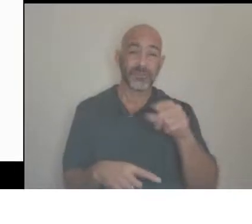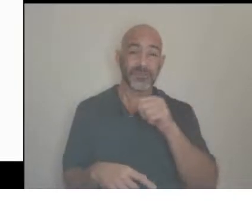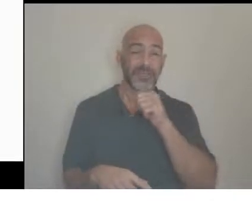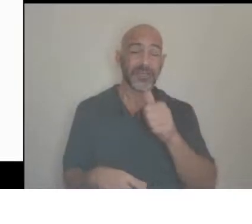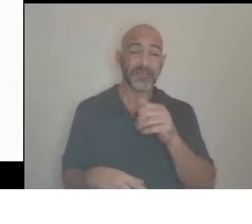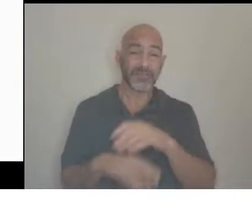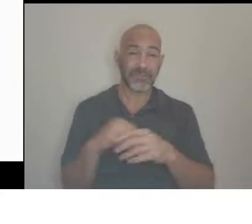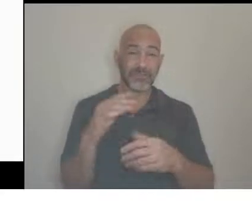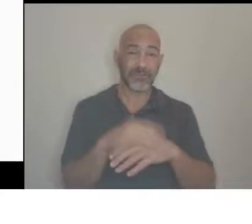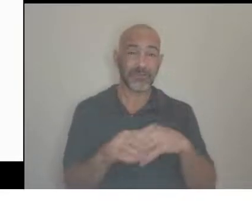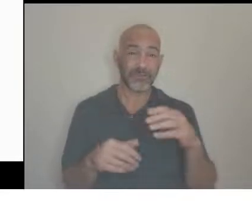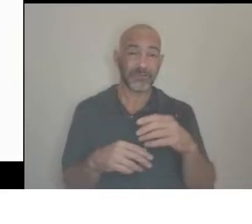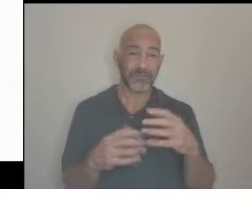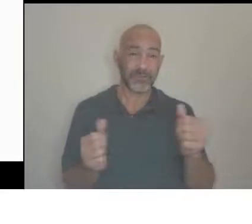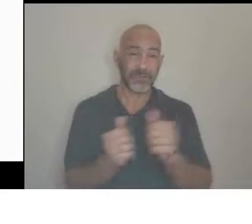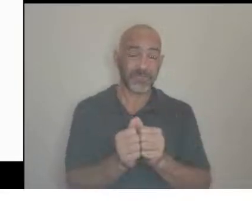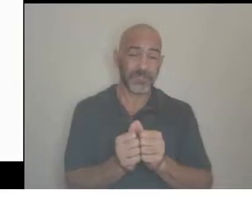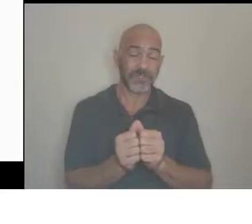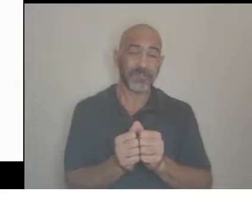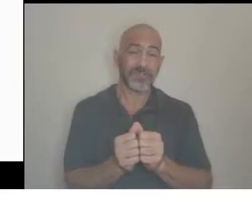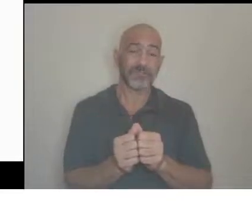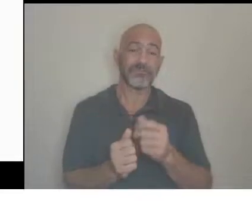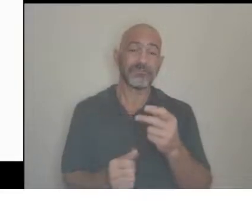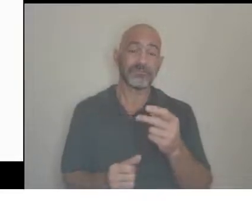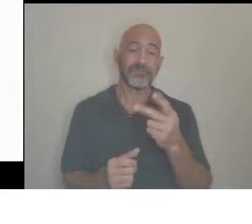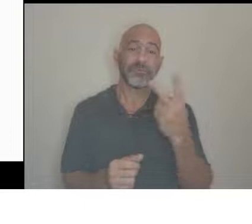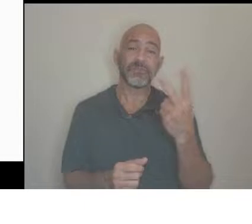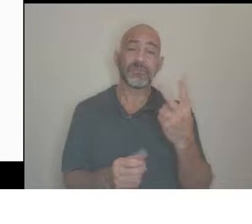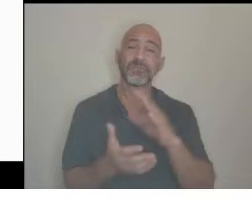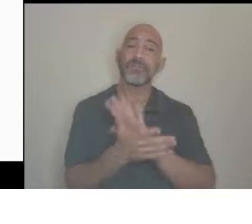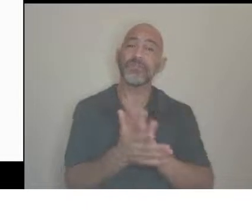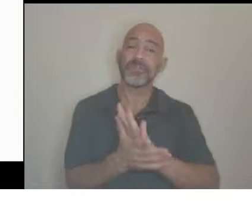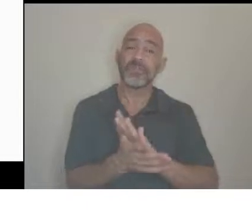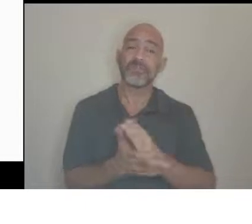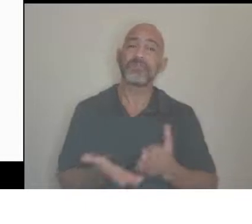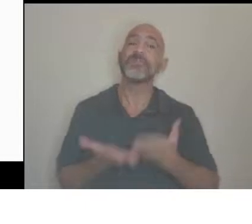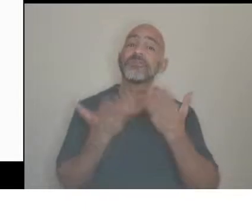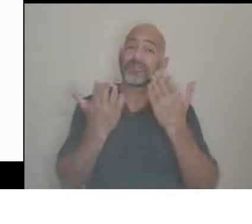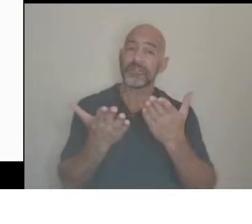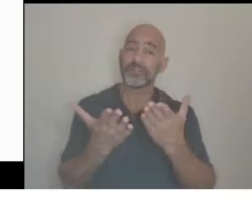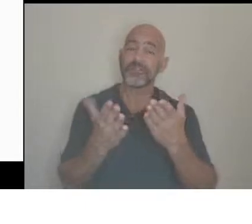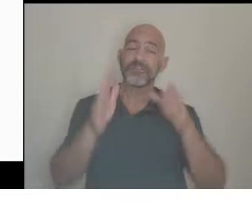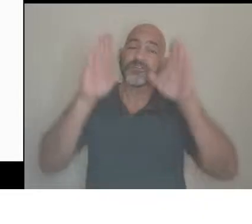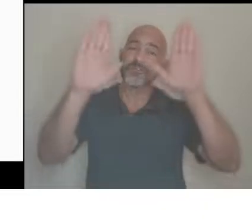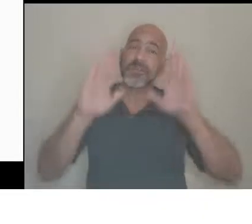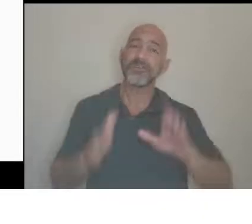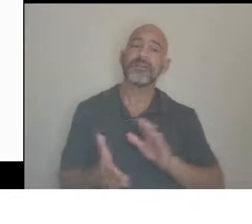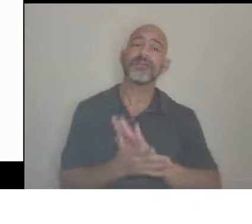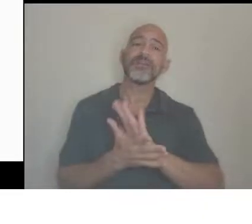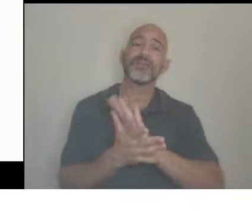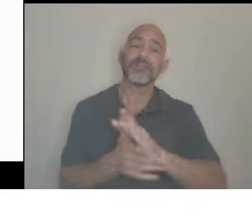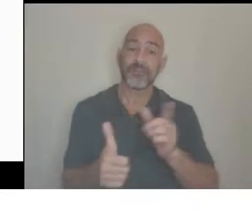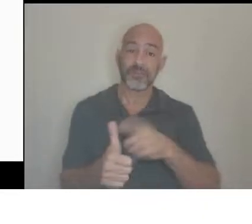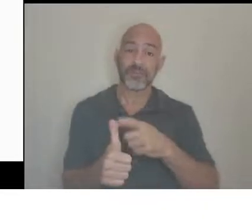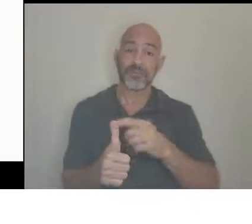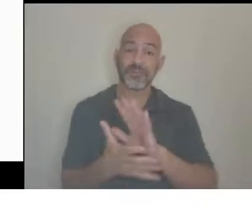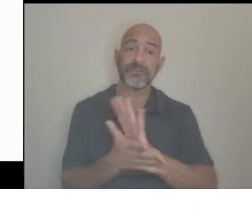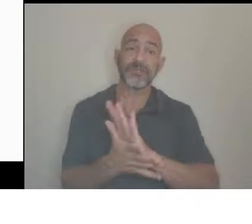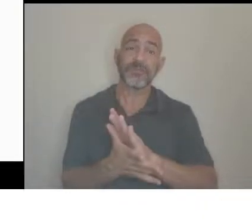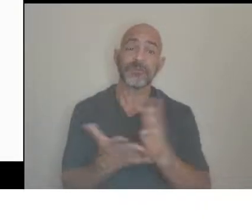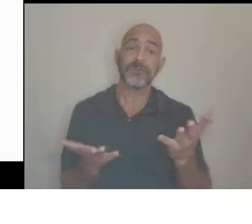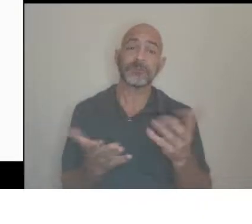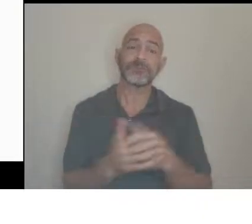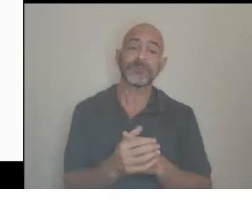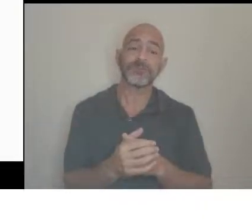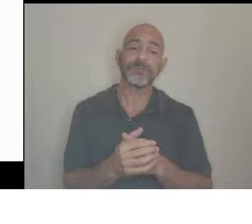this, these two videos are great. The first one is about, uh, the